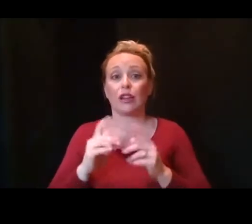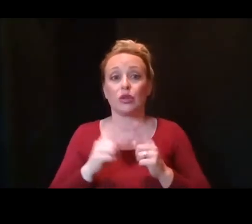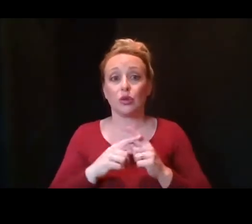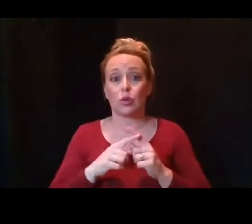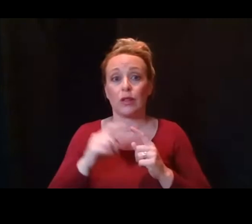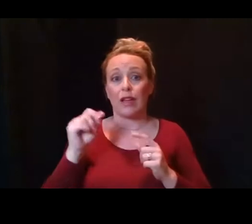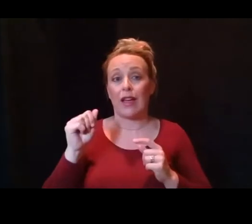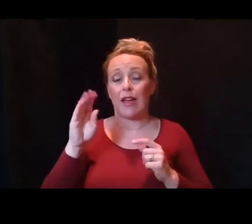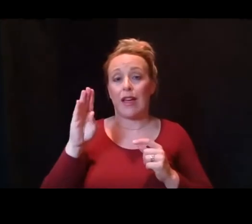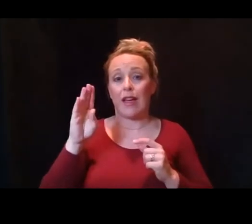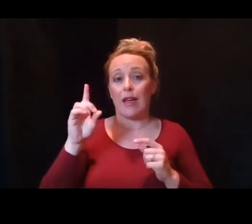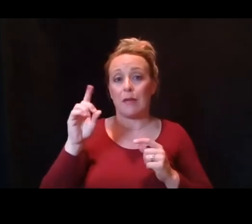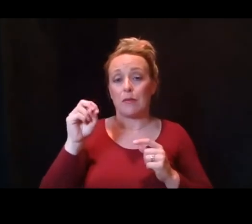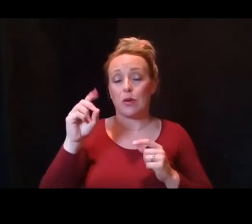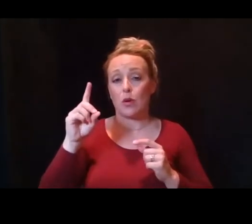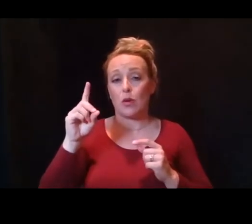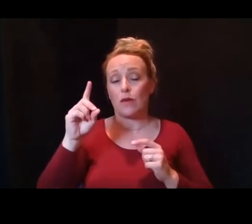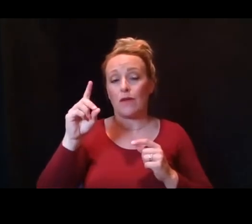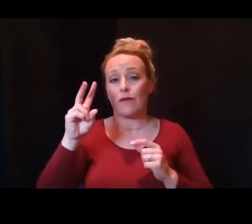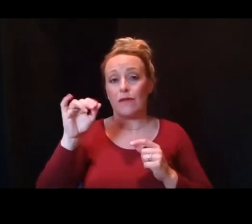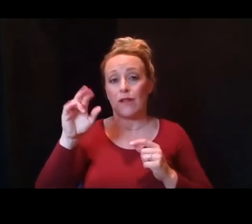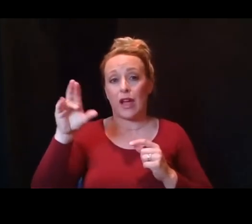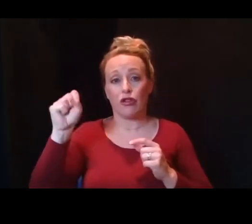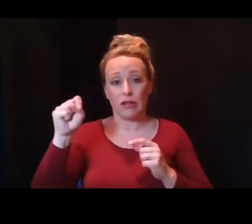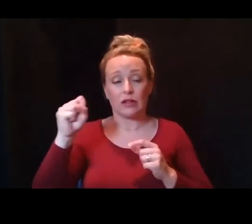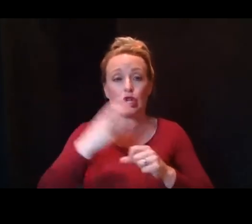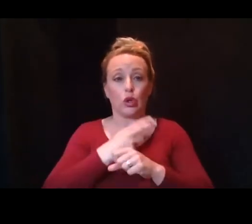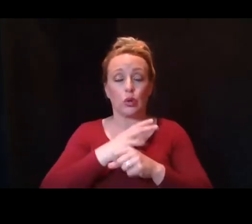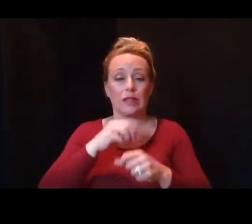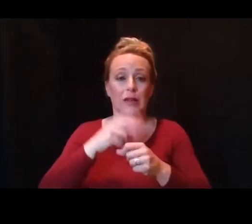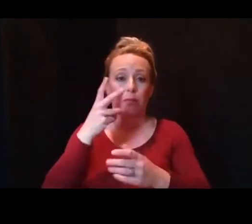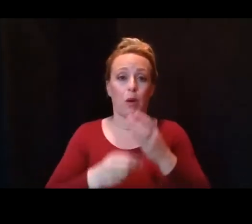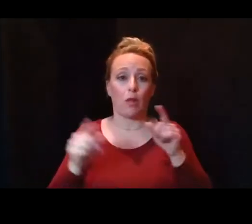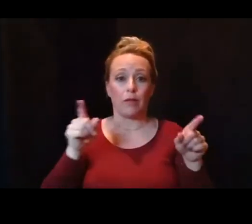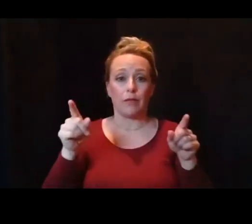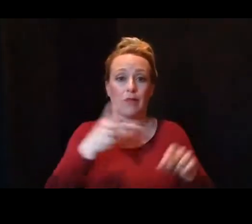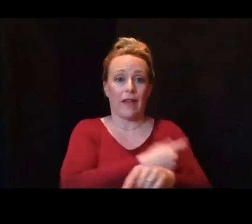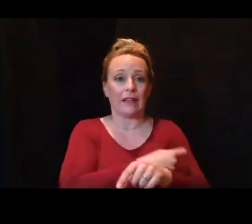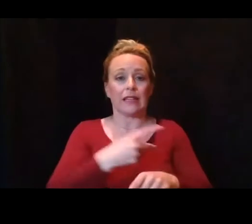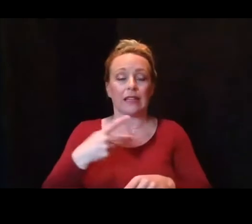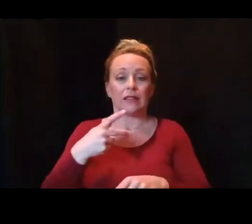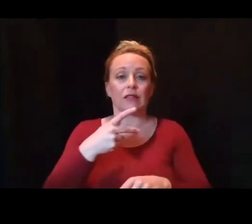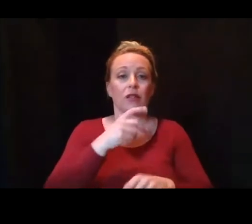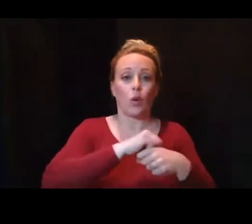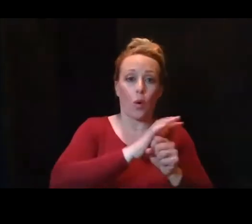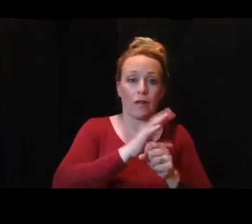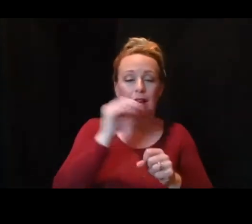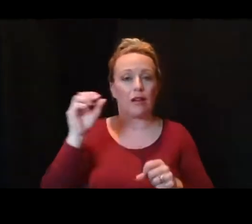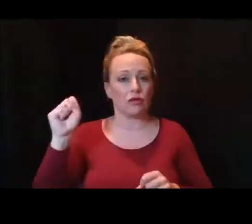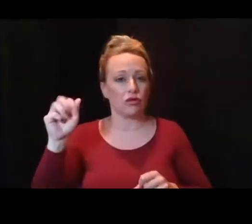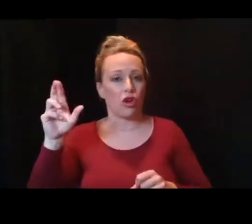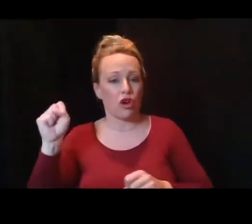adenovirus formulations used in the two vaccines. Very sophisticated testing